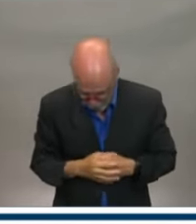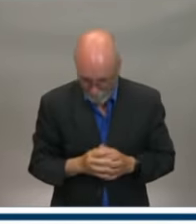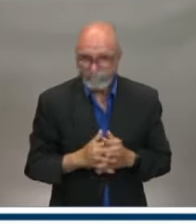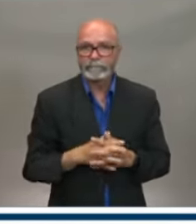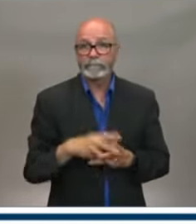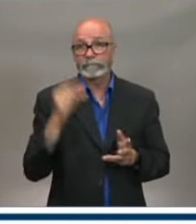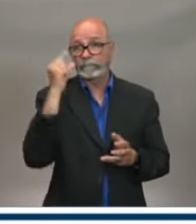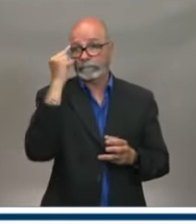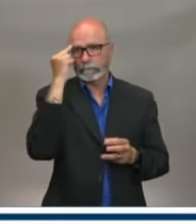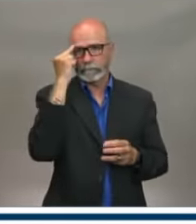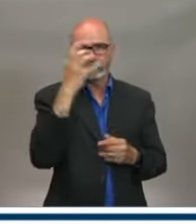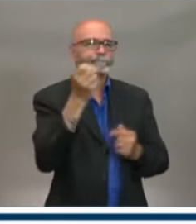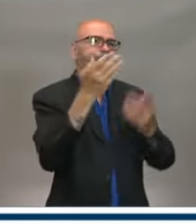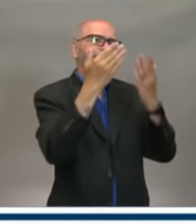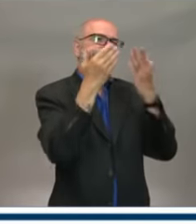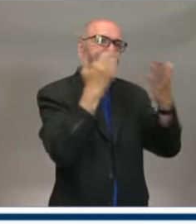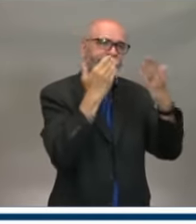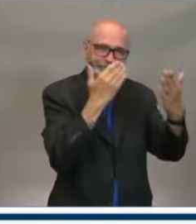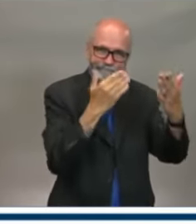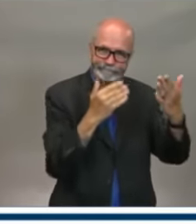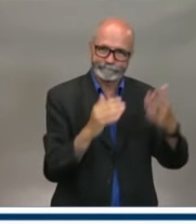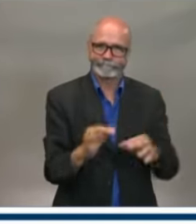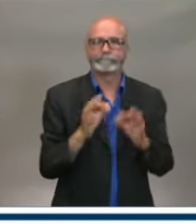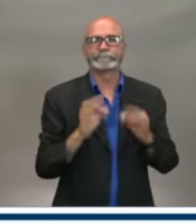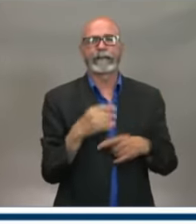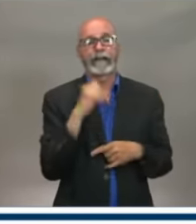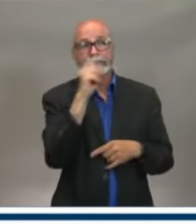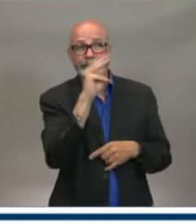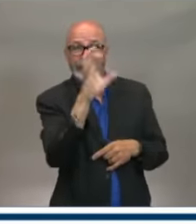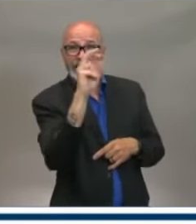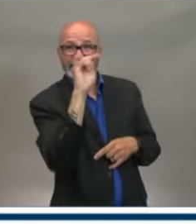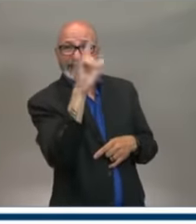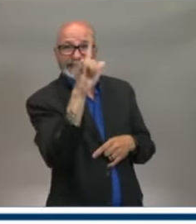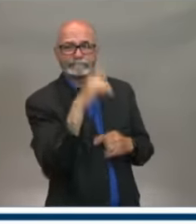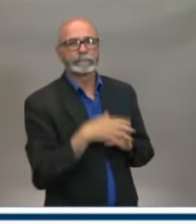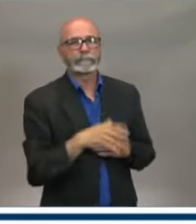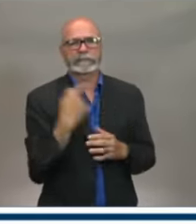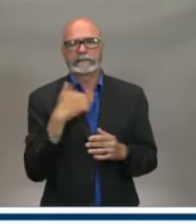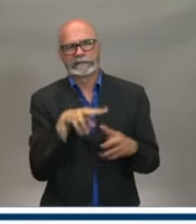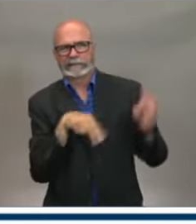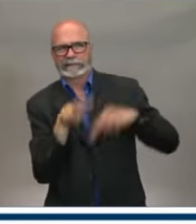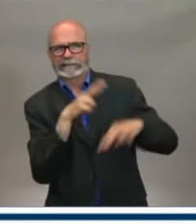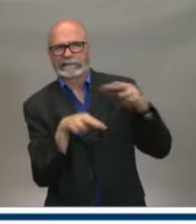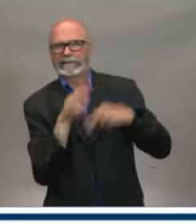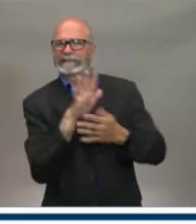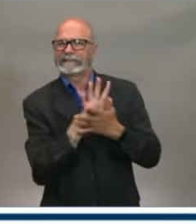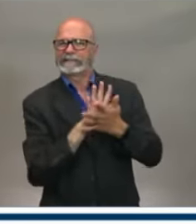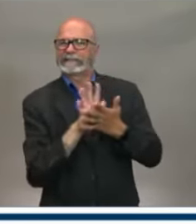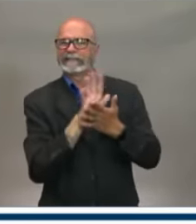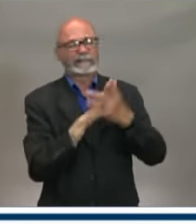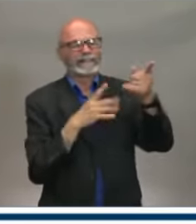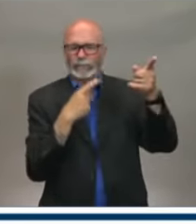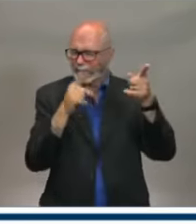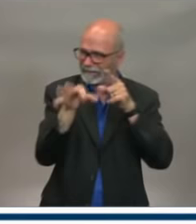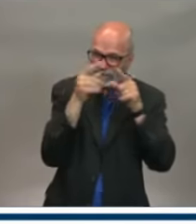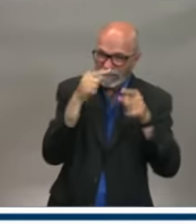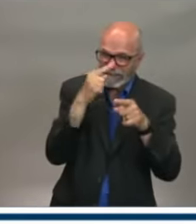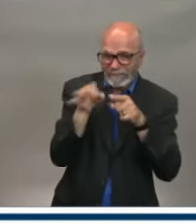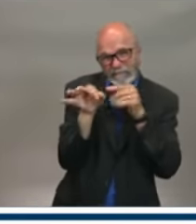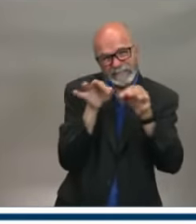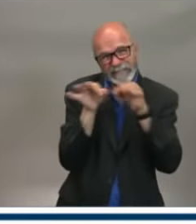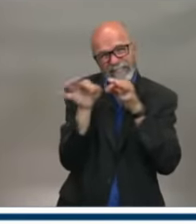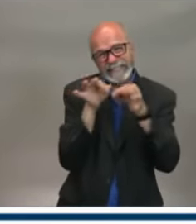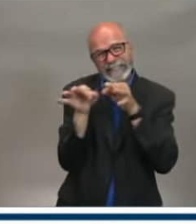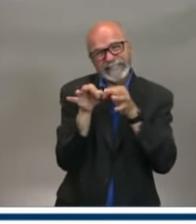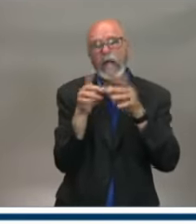Thank you. Premier, sorry, I need a little more clarity on the infrastructure program. I'm not clear on whether the tenders